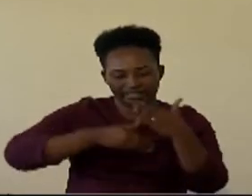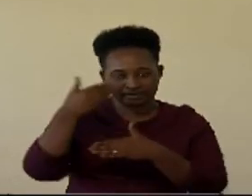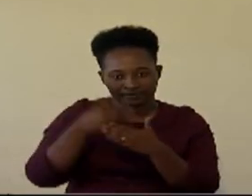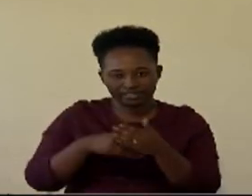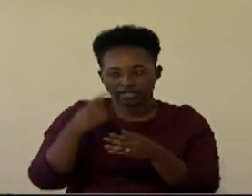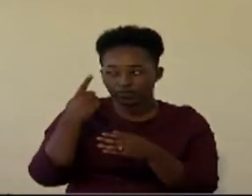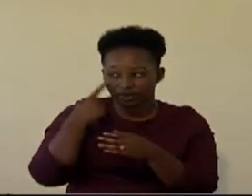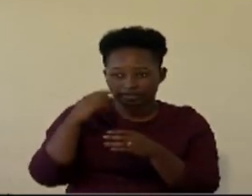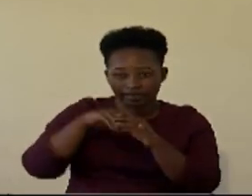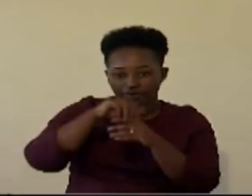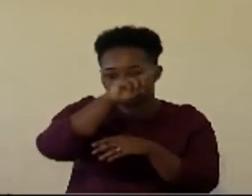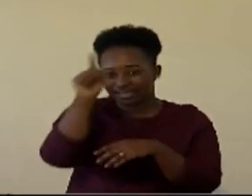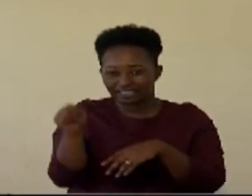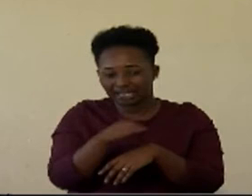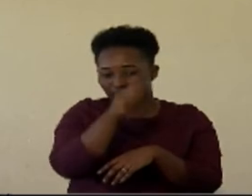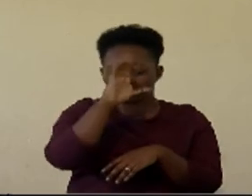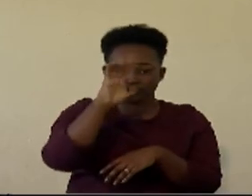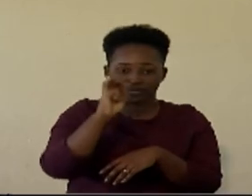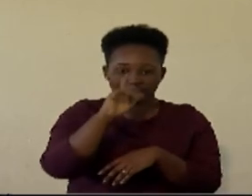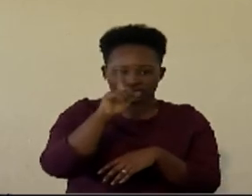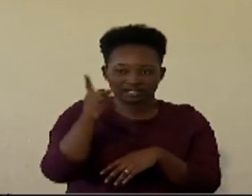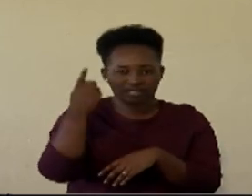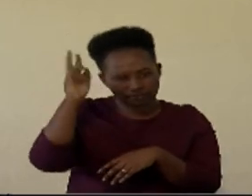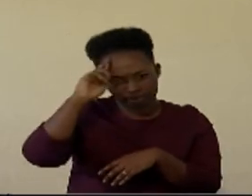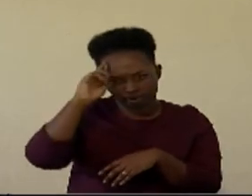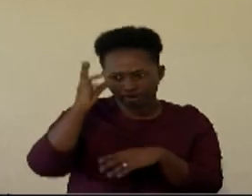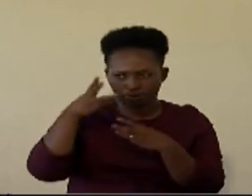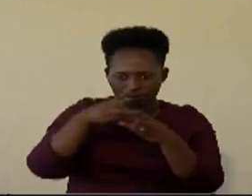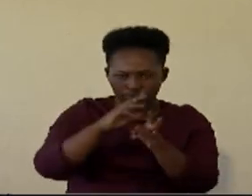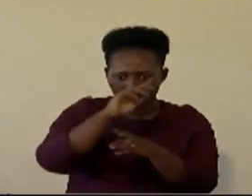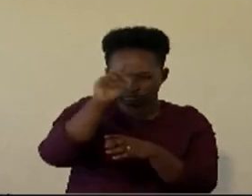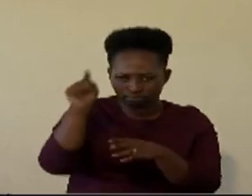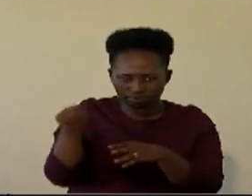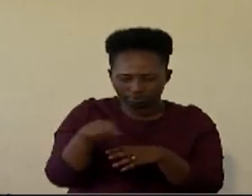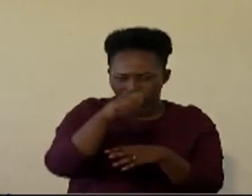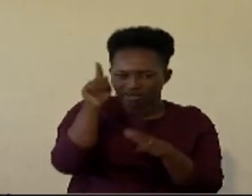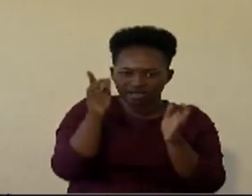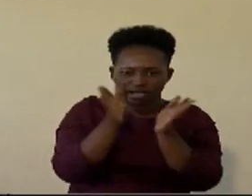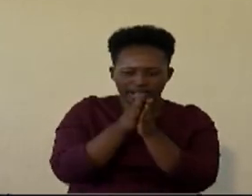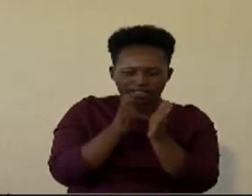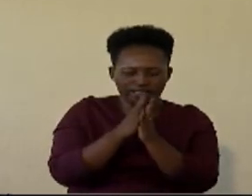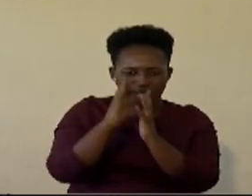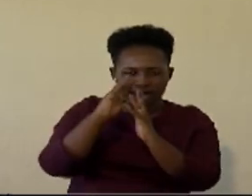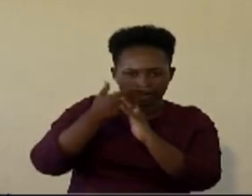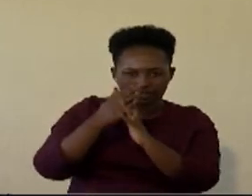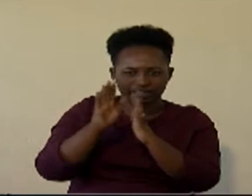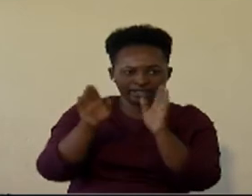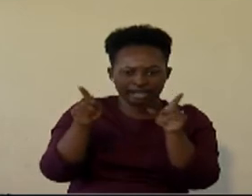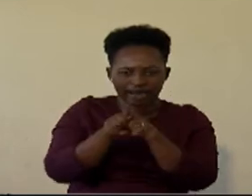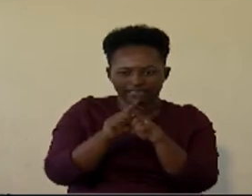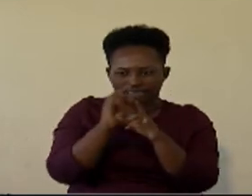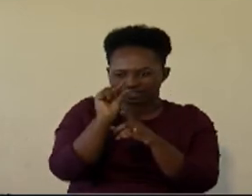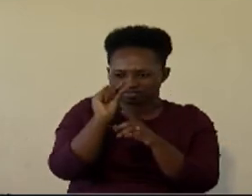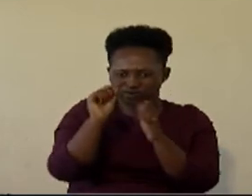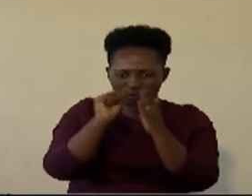the cell, remember, interphase, the longest period of time, and after the cell is going to divide, then the other small component